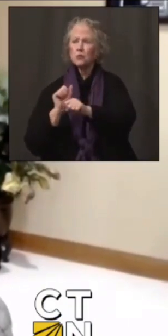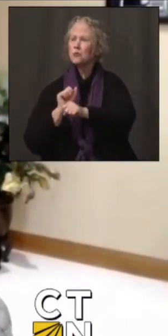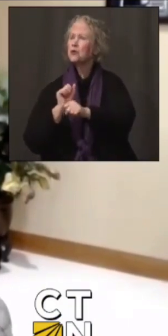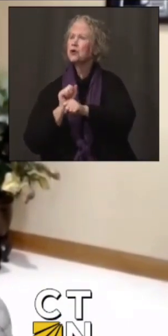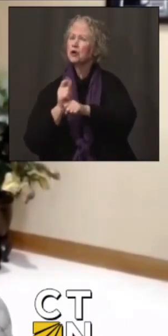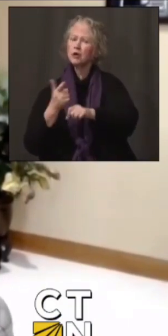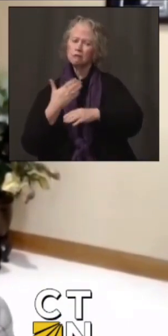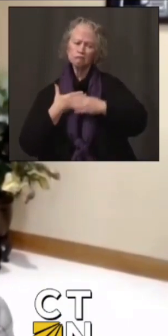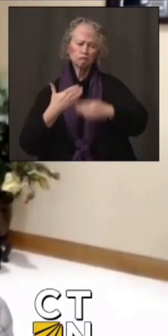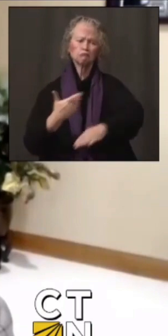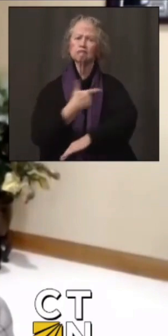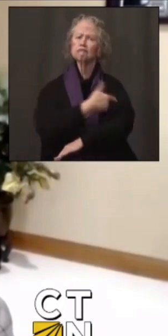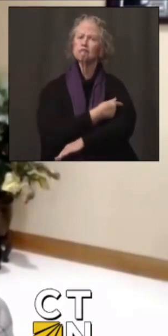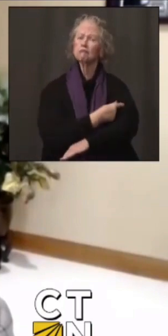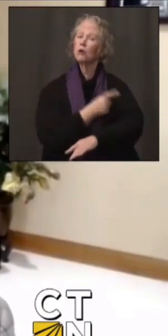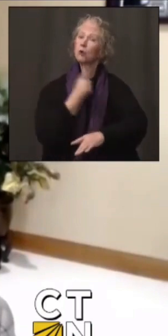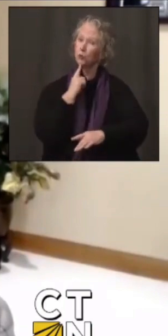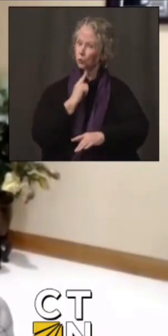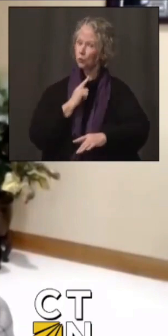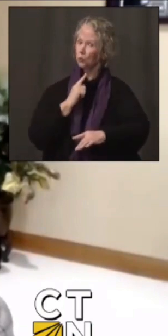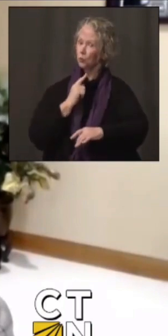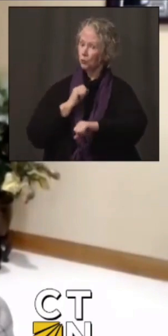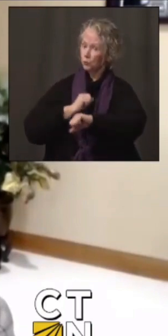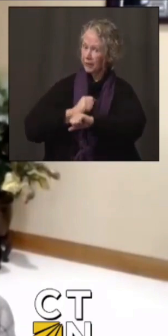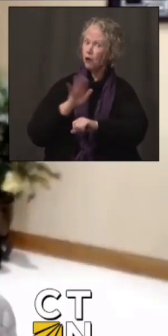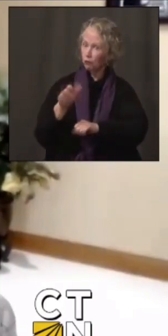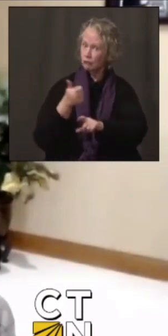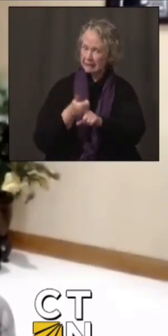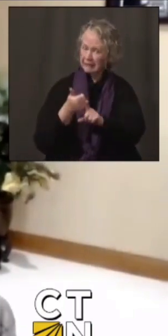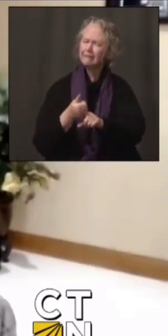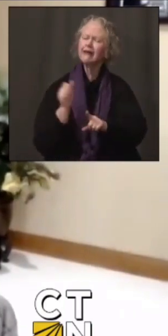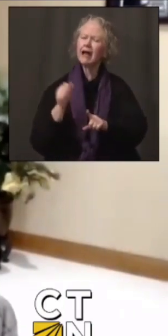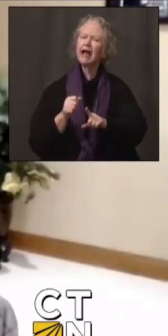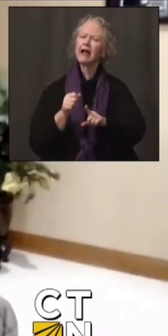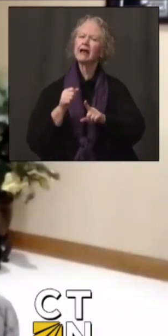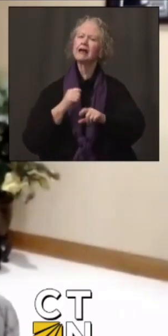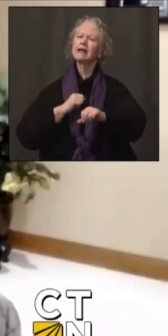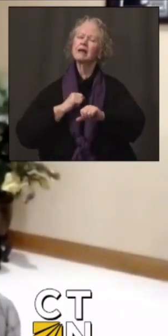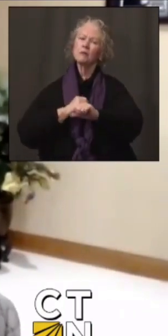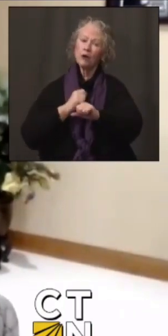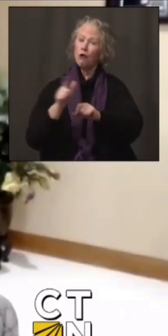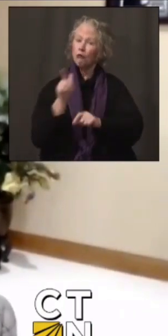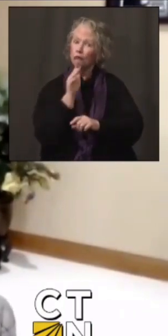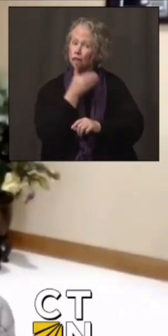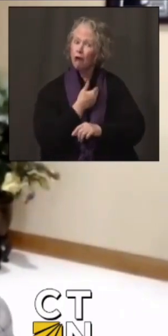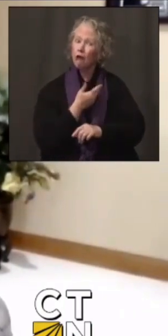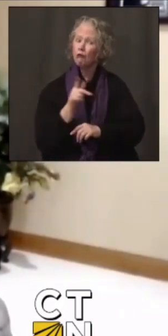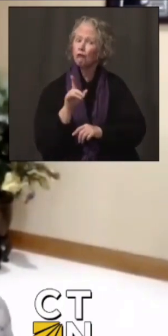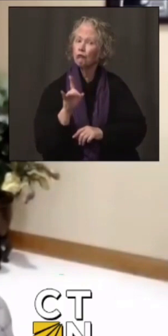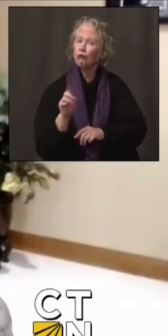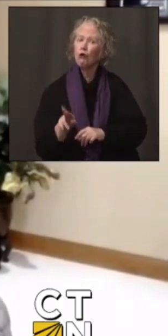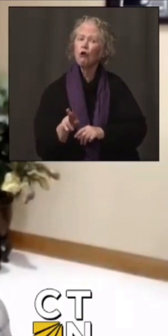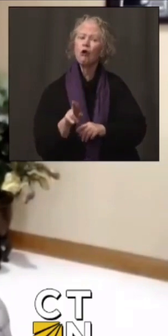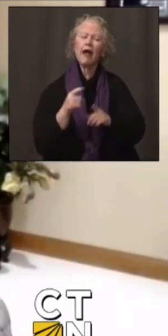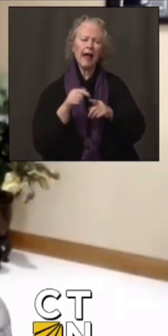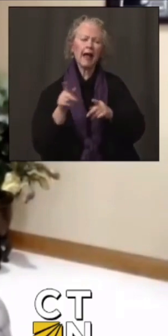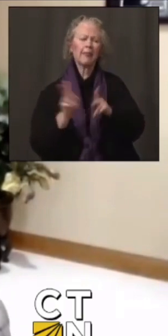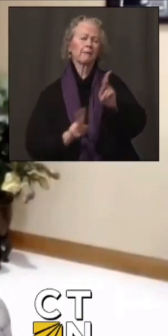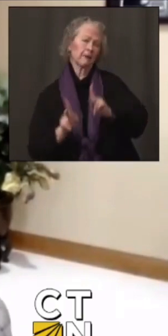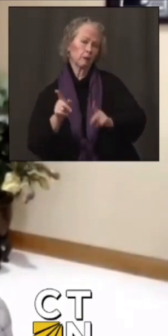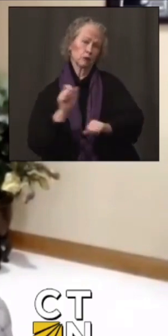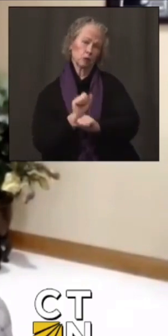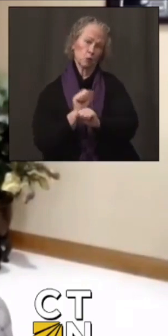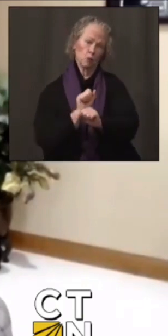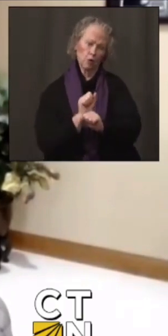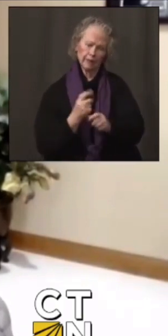vaccinated, not only to protect herself, but to protect her granddaughter, as well as to protect the citizens that she cares for, is the